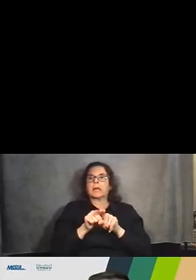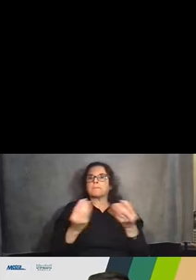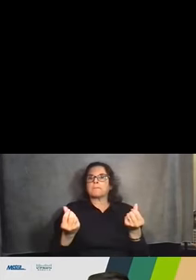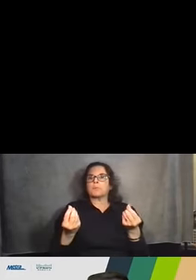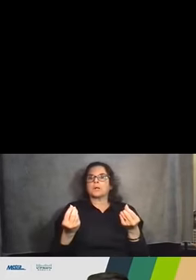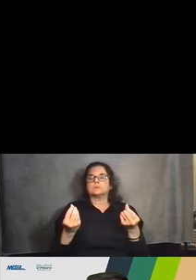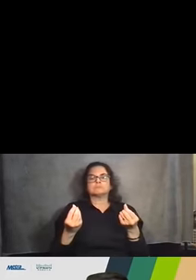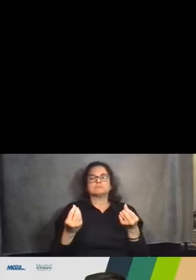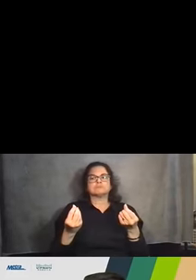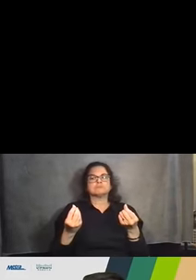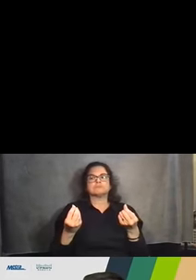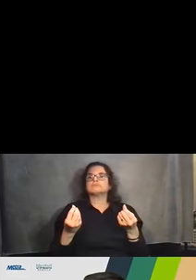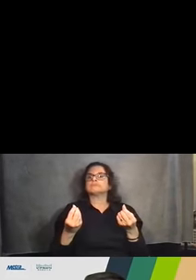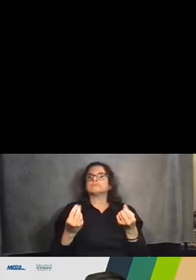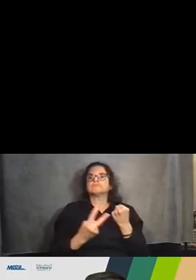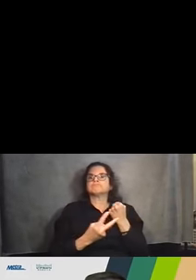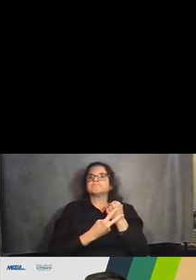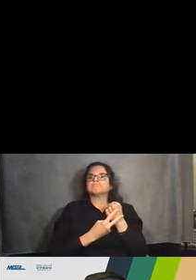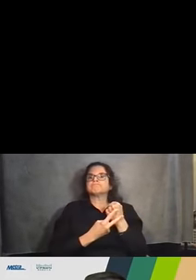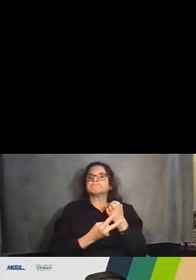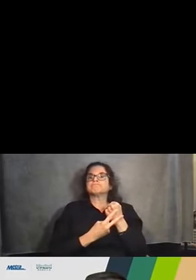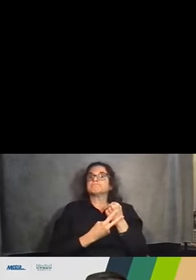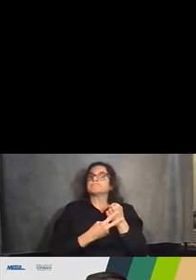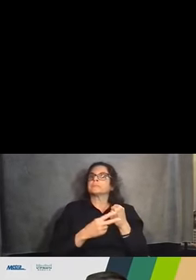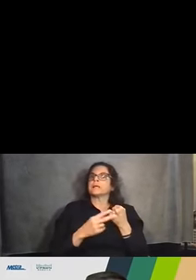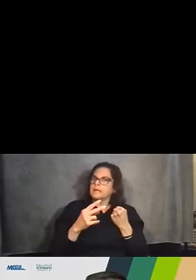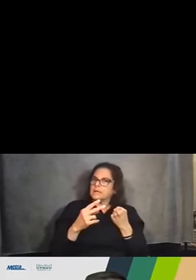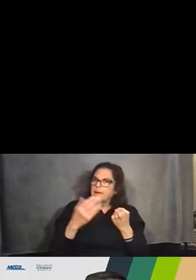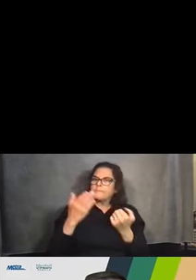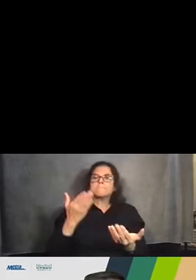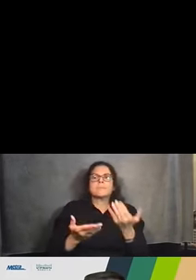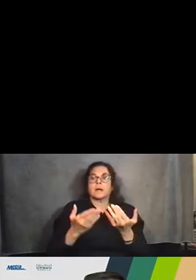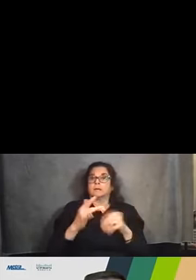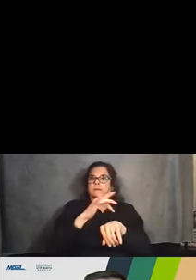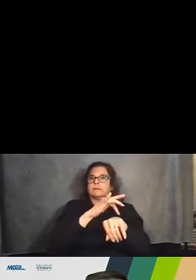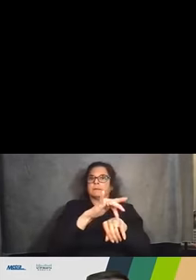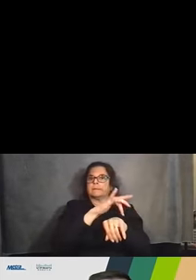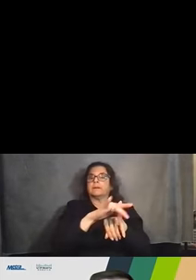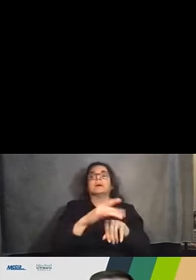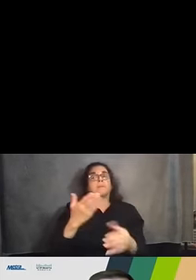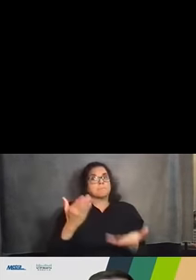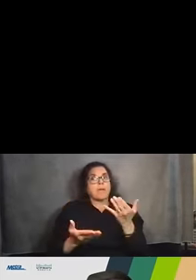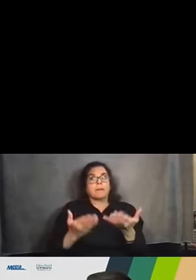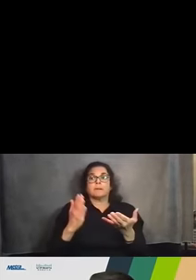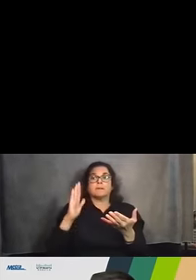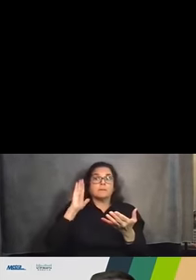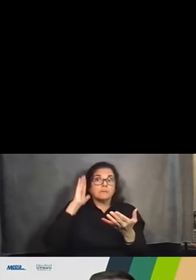space within that railroad property for a potential future third track if at a later date.